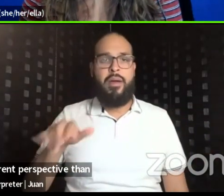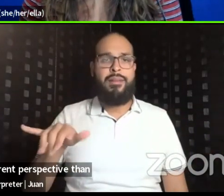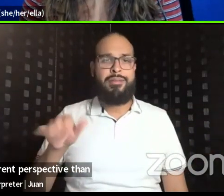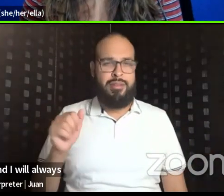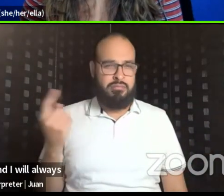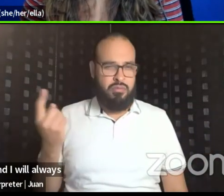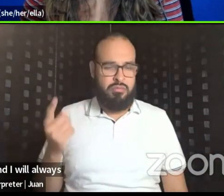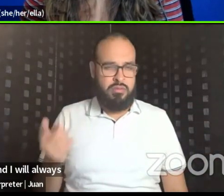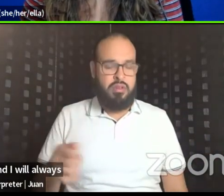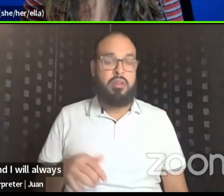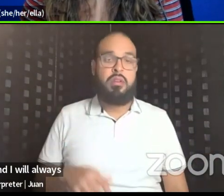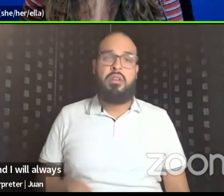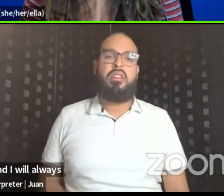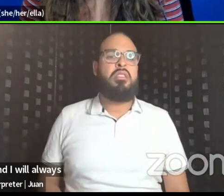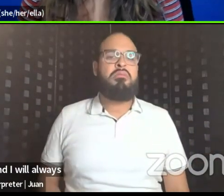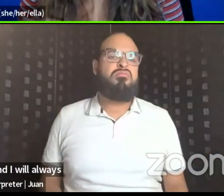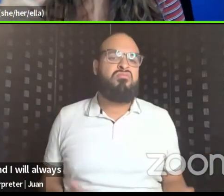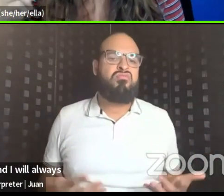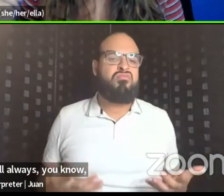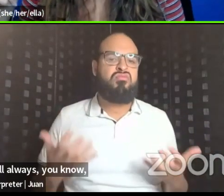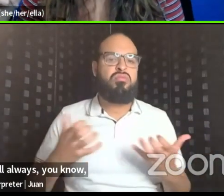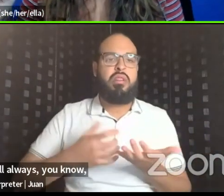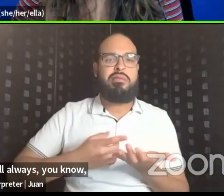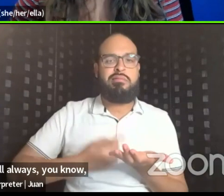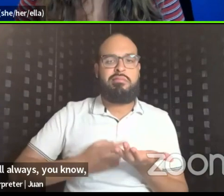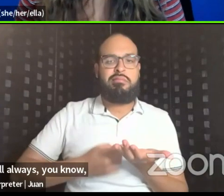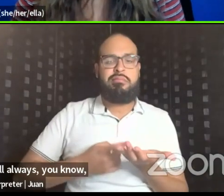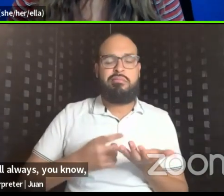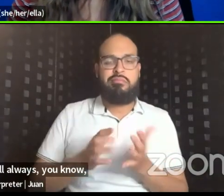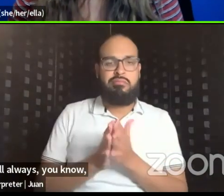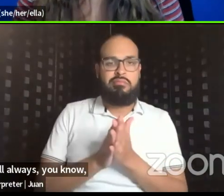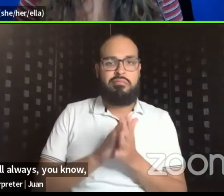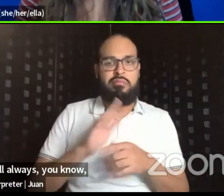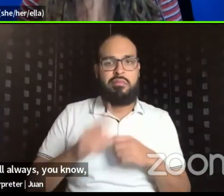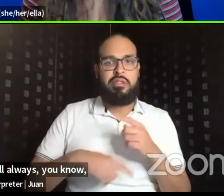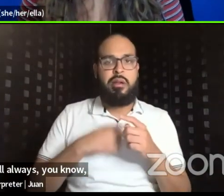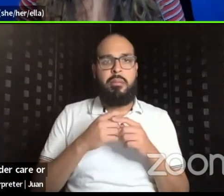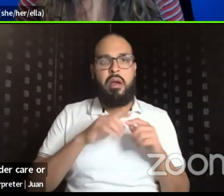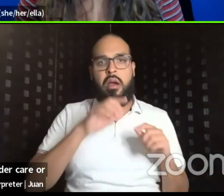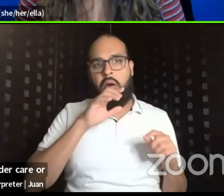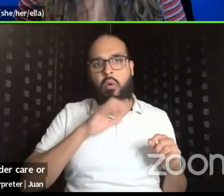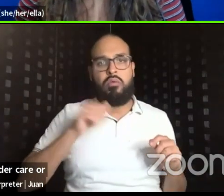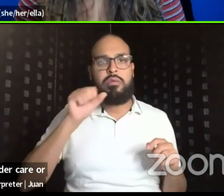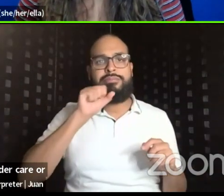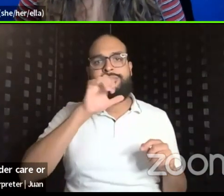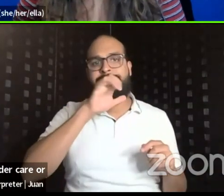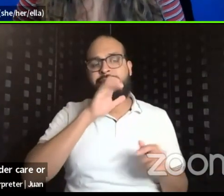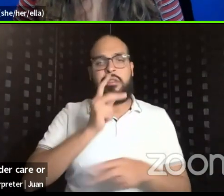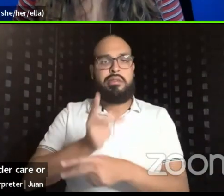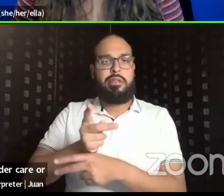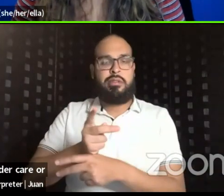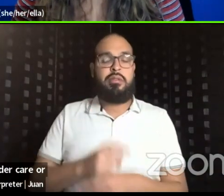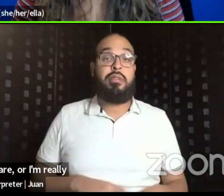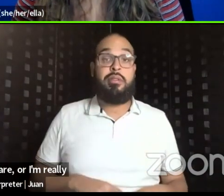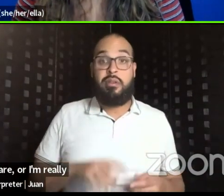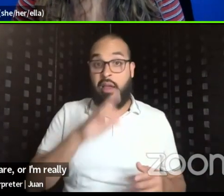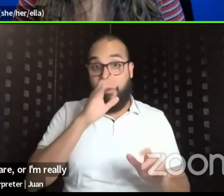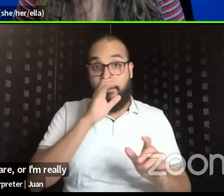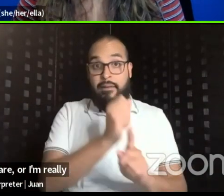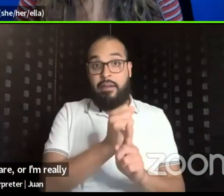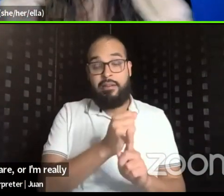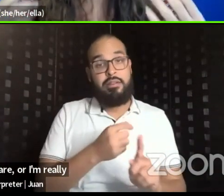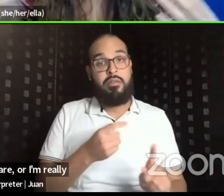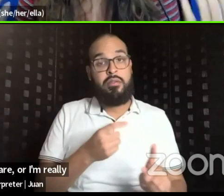will always, uh, you know, talk passionately about elder care, or I'm really, um, fascinated by, um,